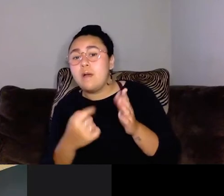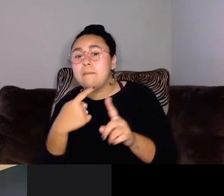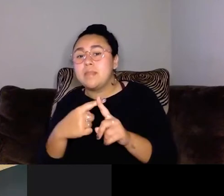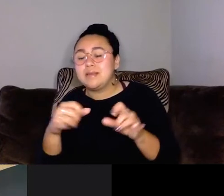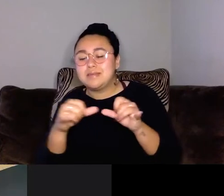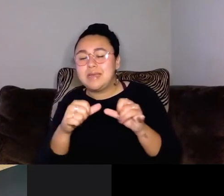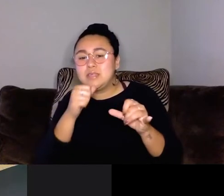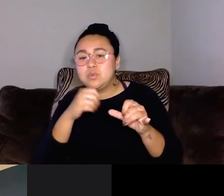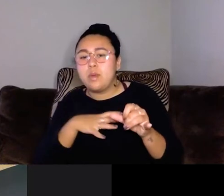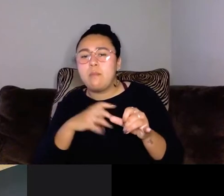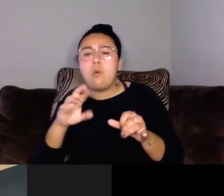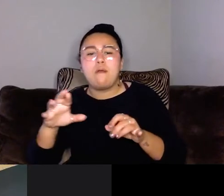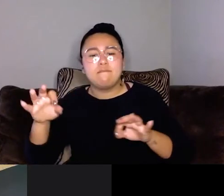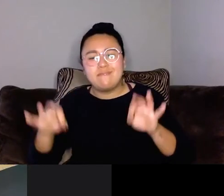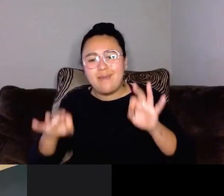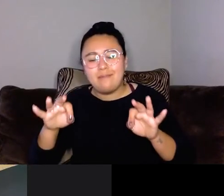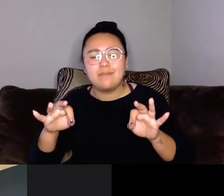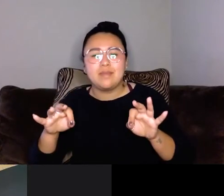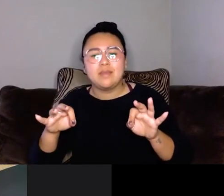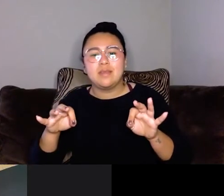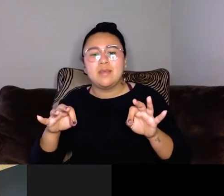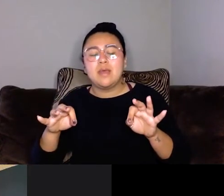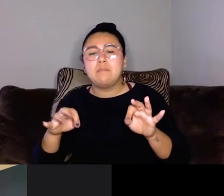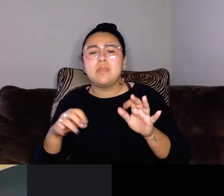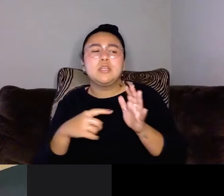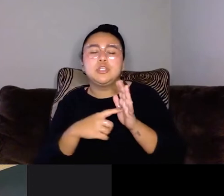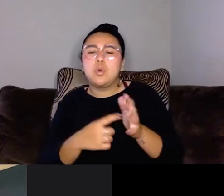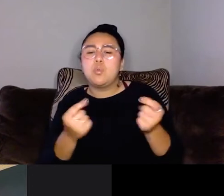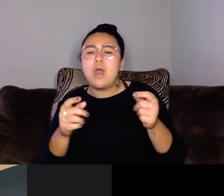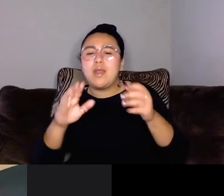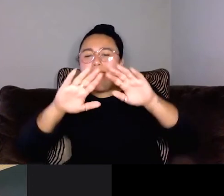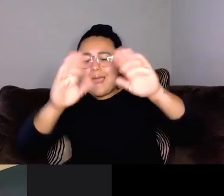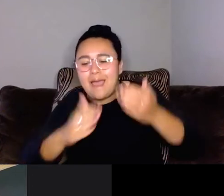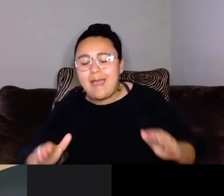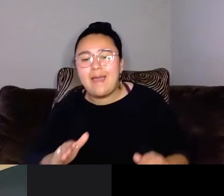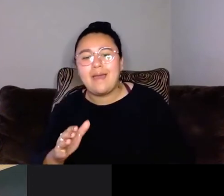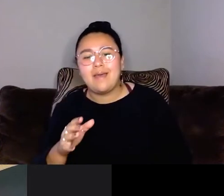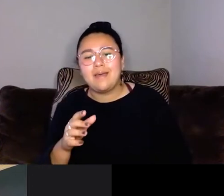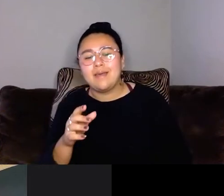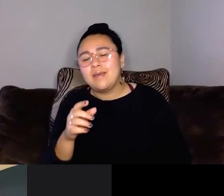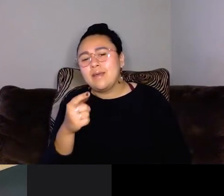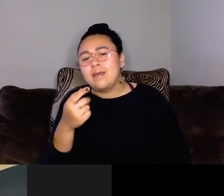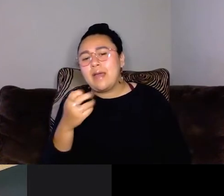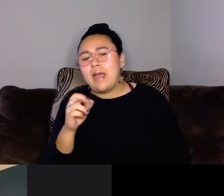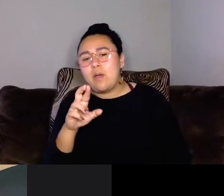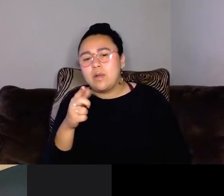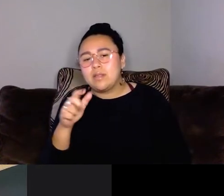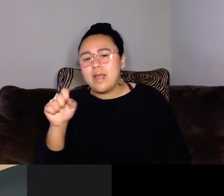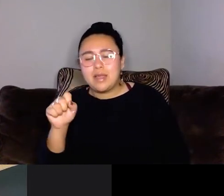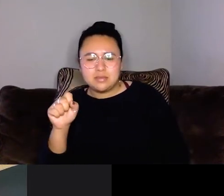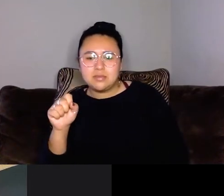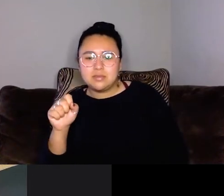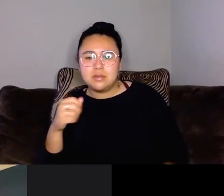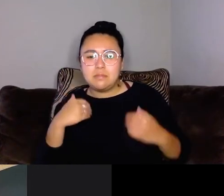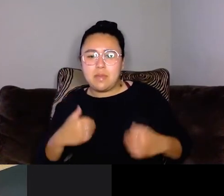of femmes only show a particular hourglass kind of body shape, but that's not what you do. Can you talk a little bit about why